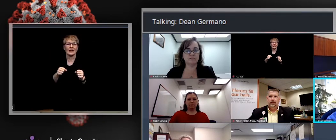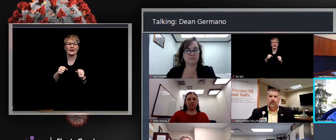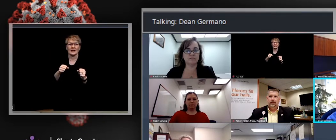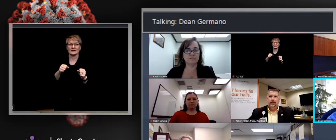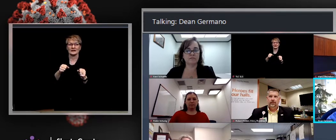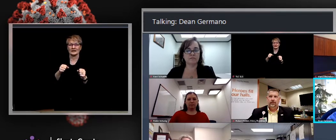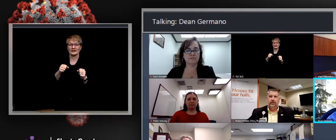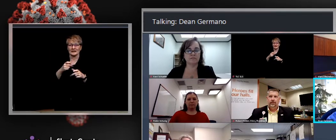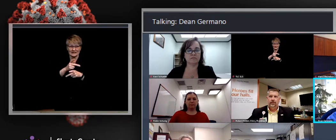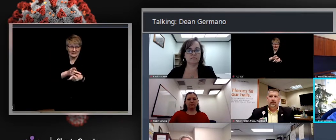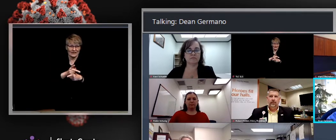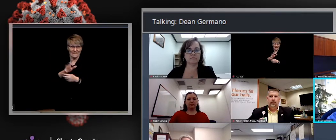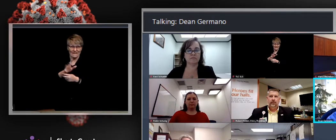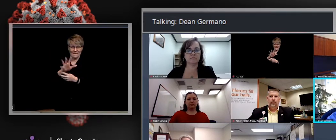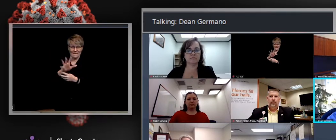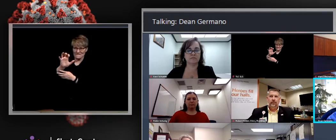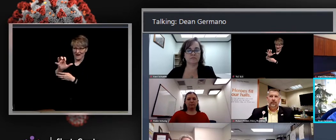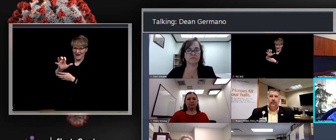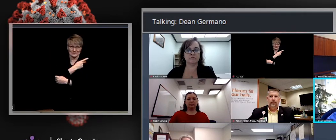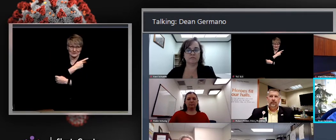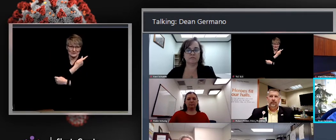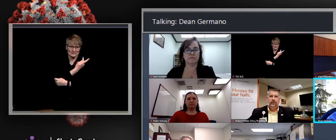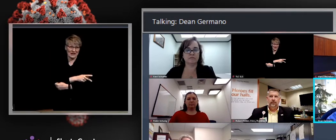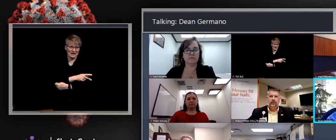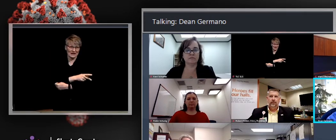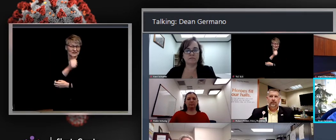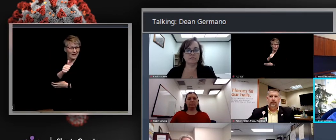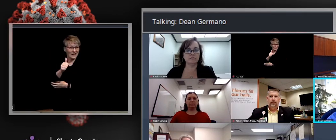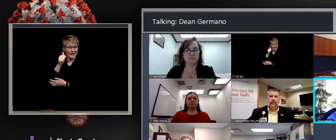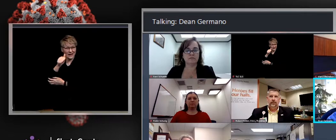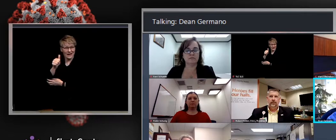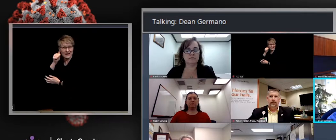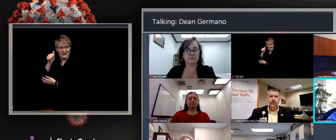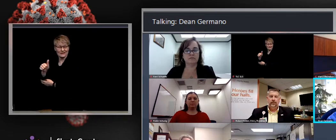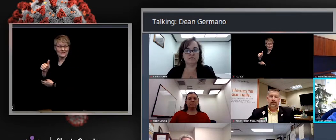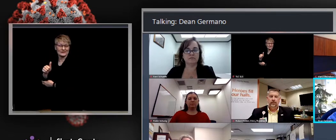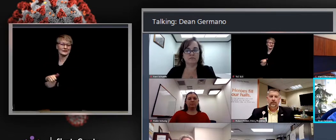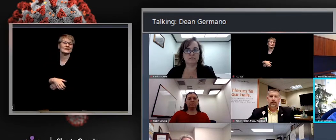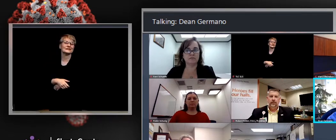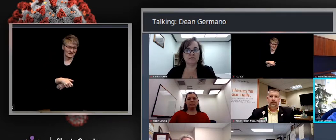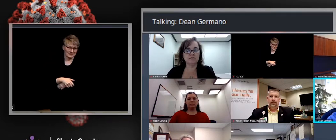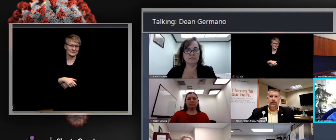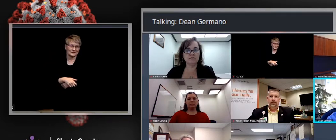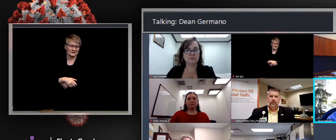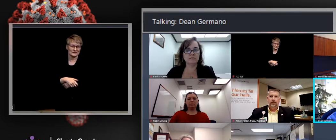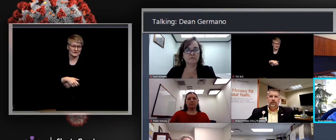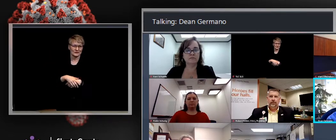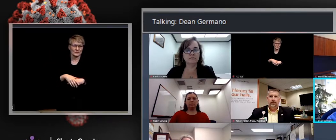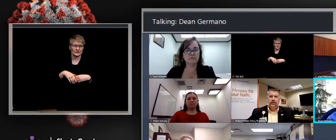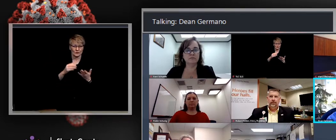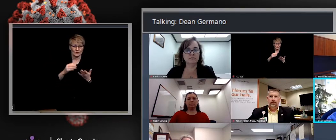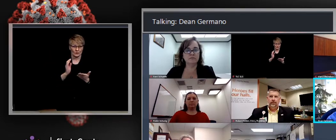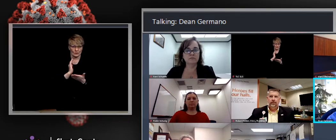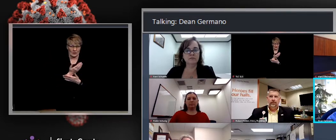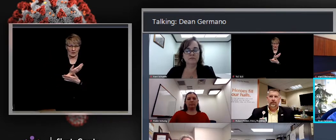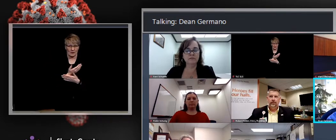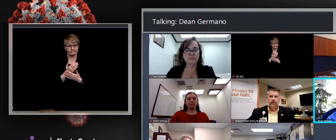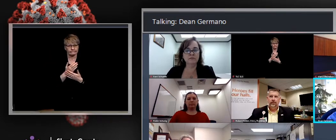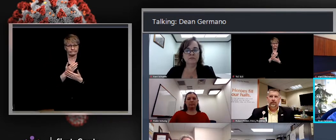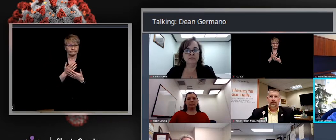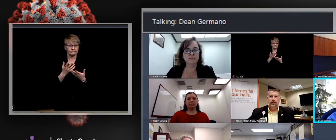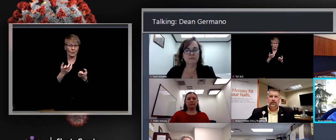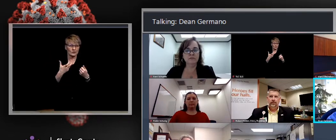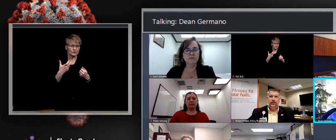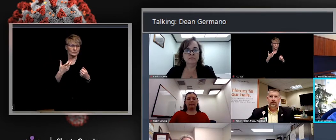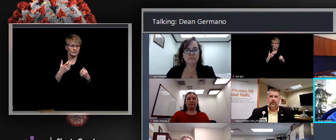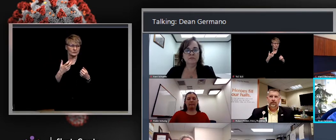really focusing on our own patient population to the extent they haven't already been immunized. And so I think we're